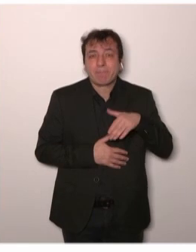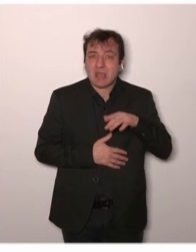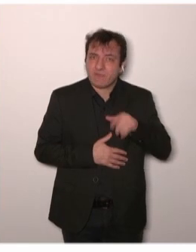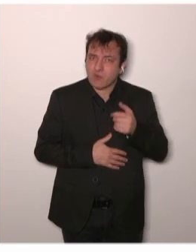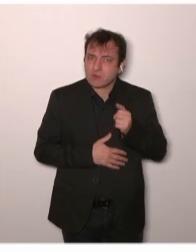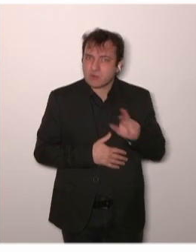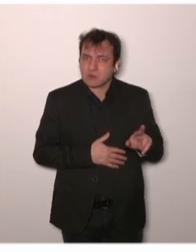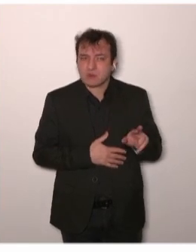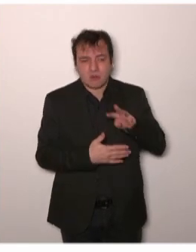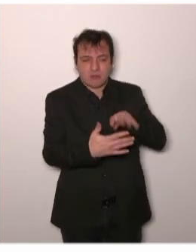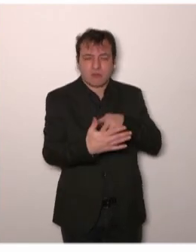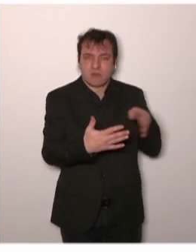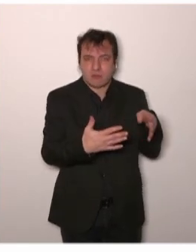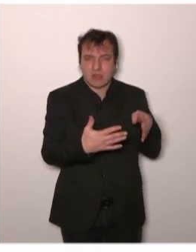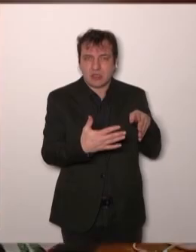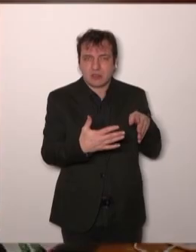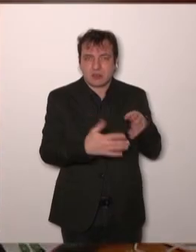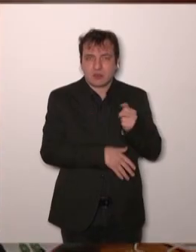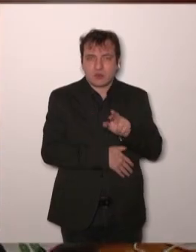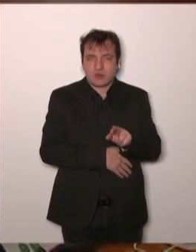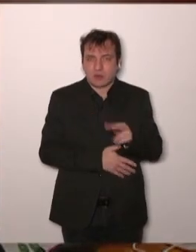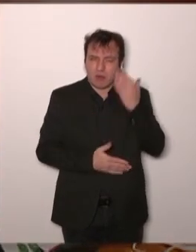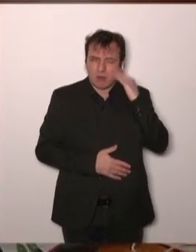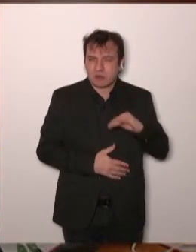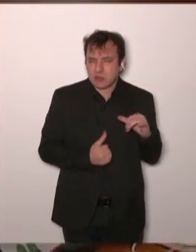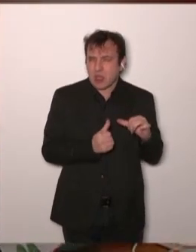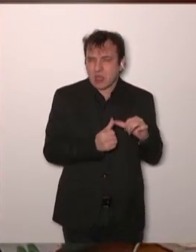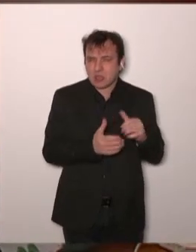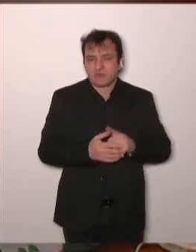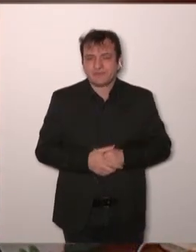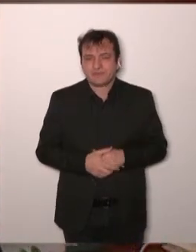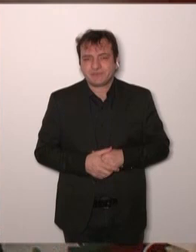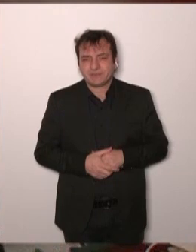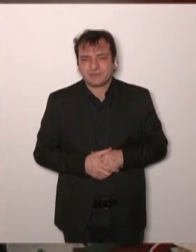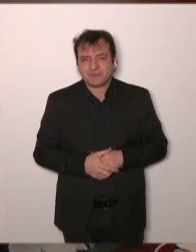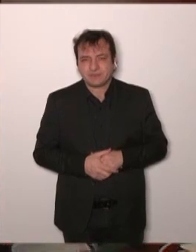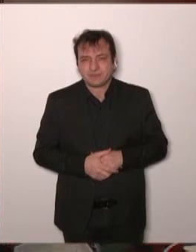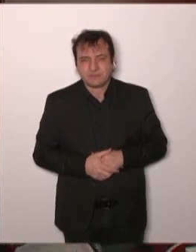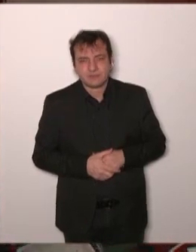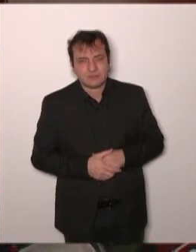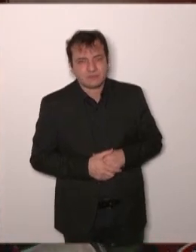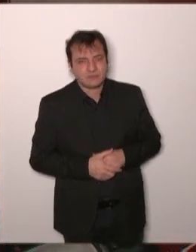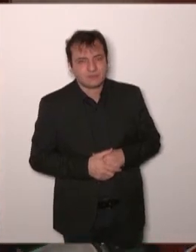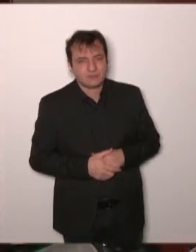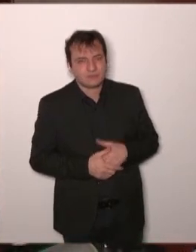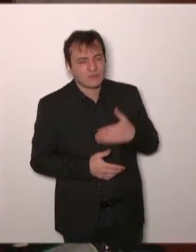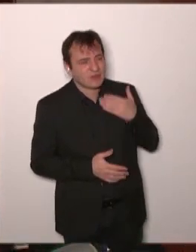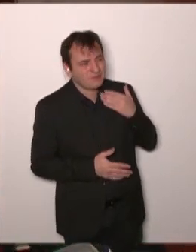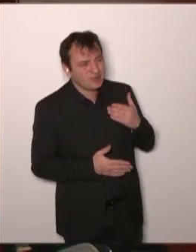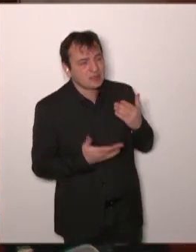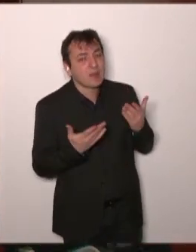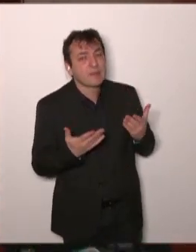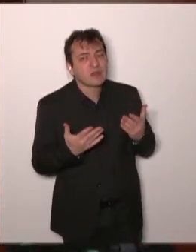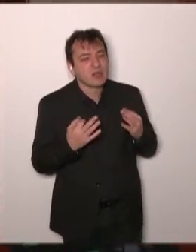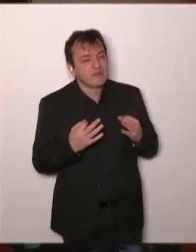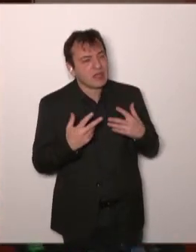can actually confirm what we are doing. Are there some examples that might also concern other fields,